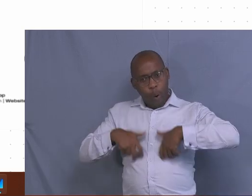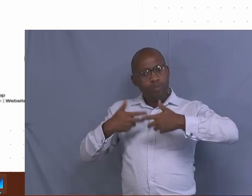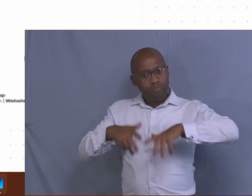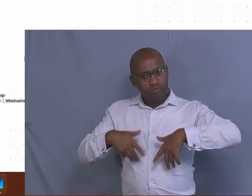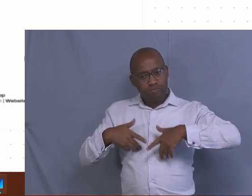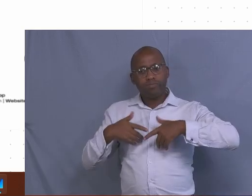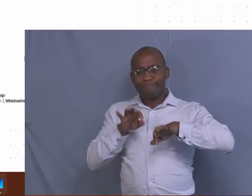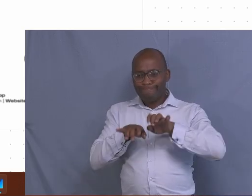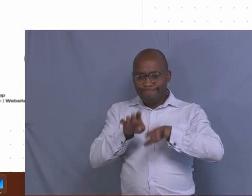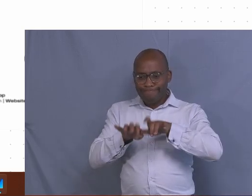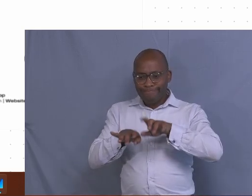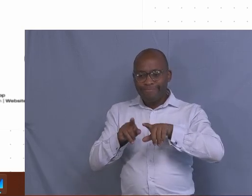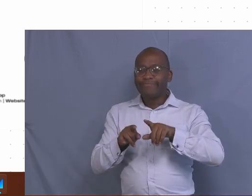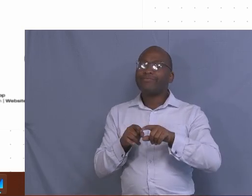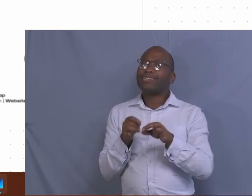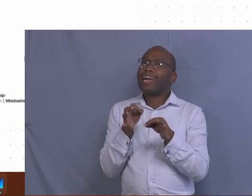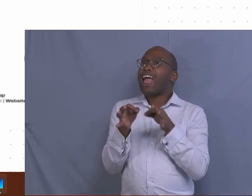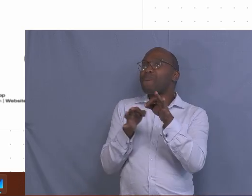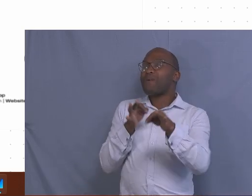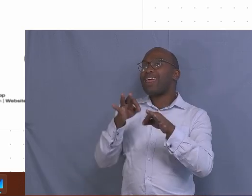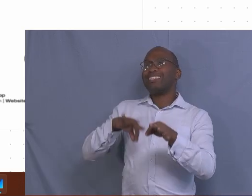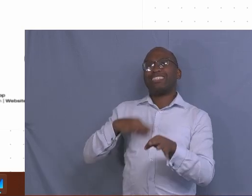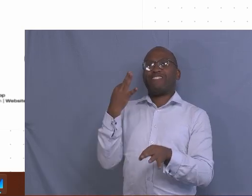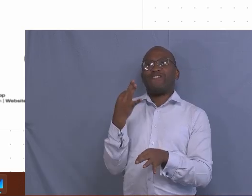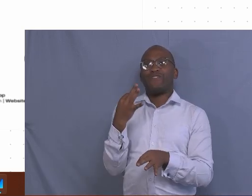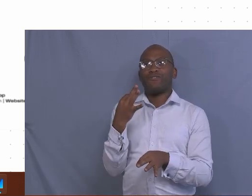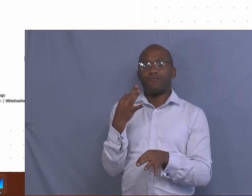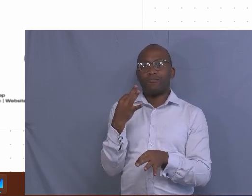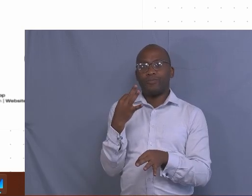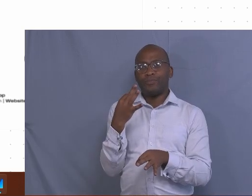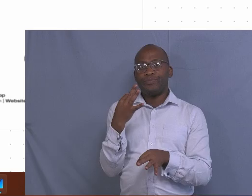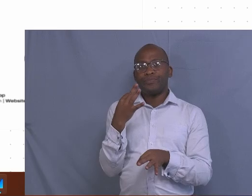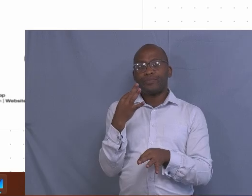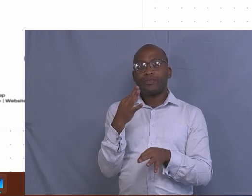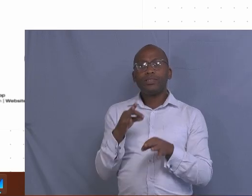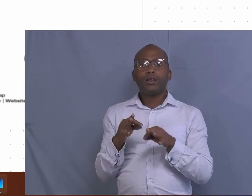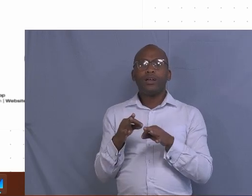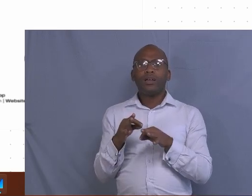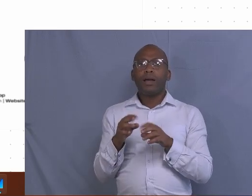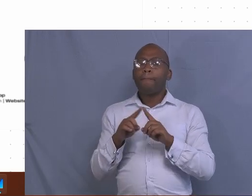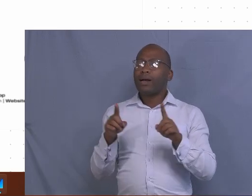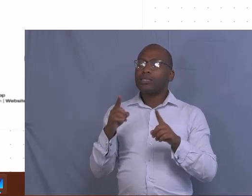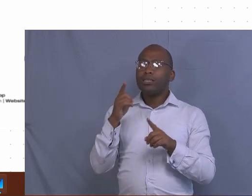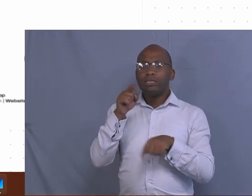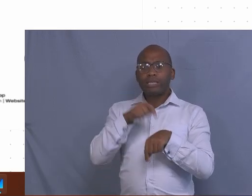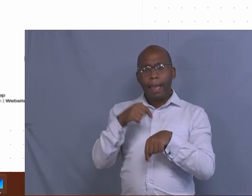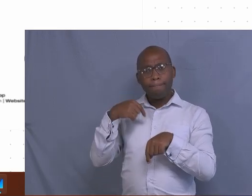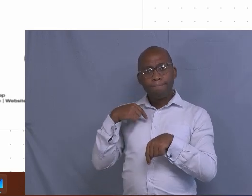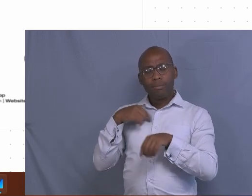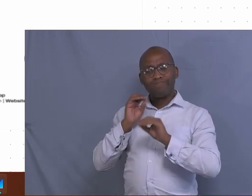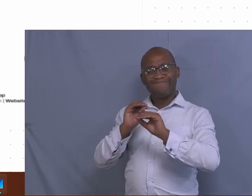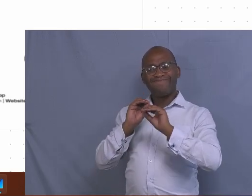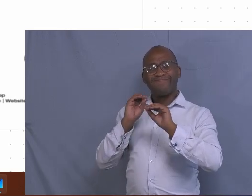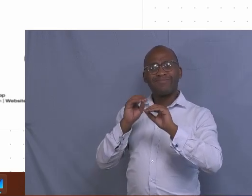the steps there. I've mentioned some steps there in the presentation. But there were no calculations. But